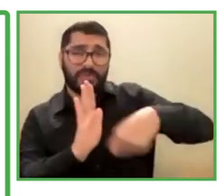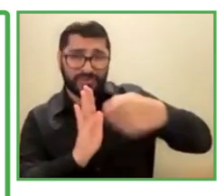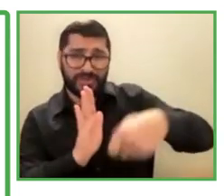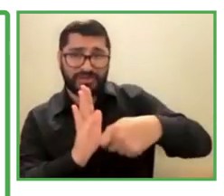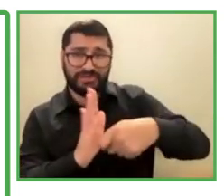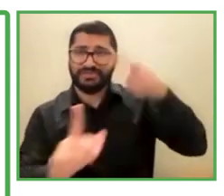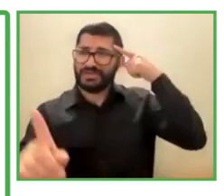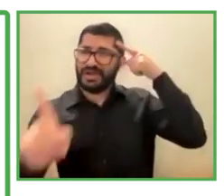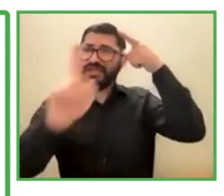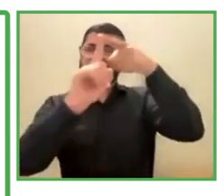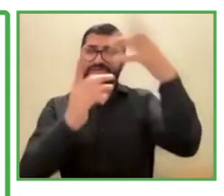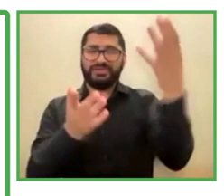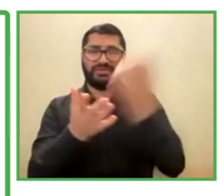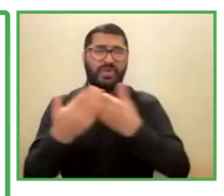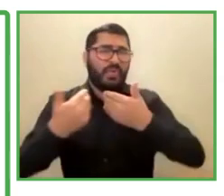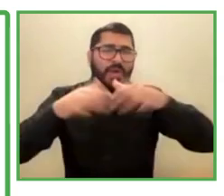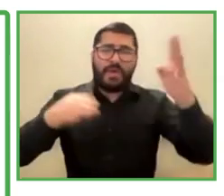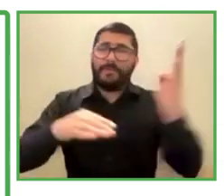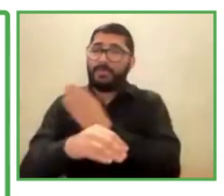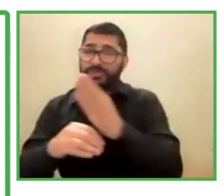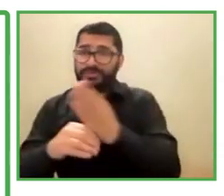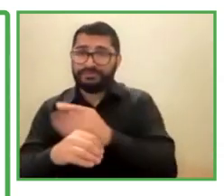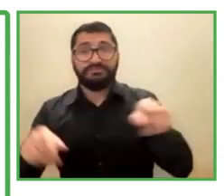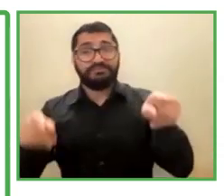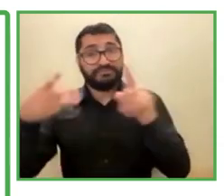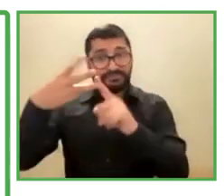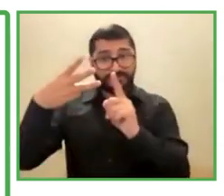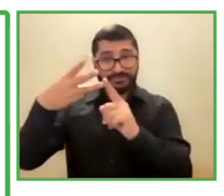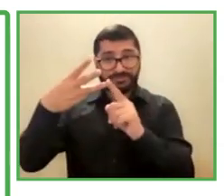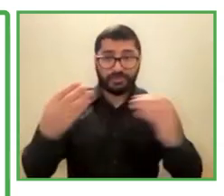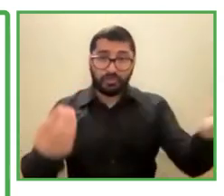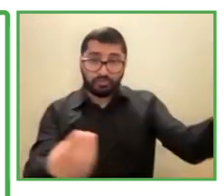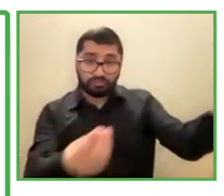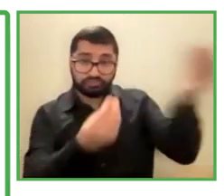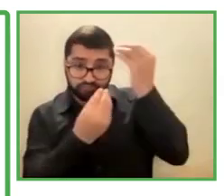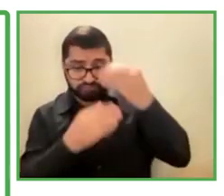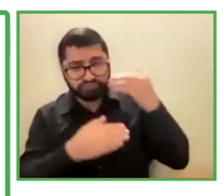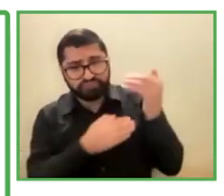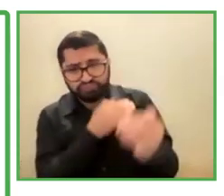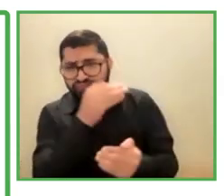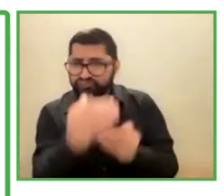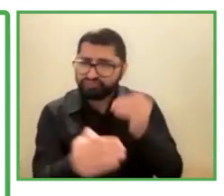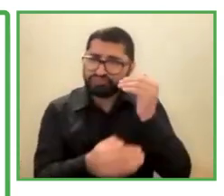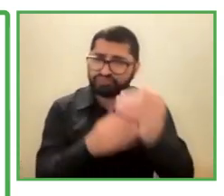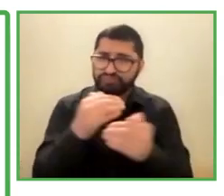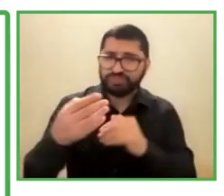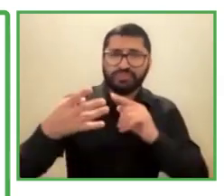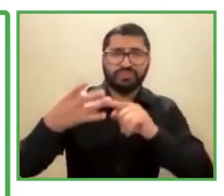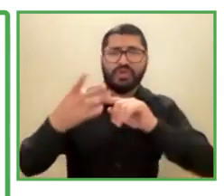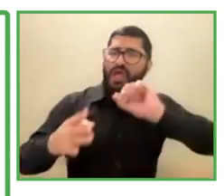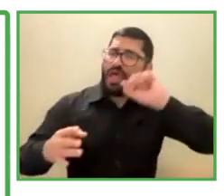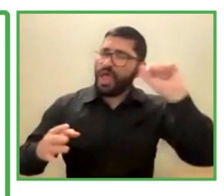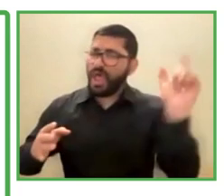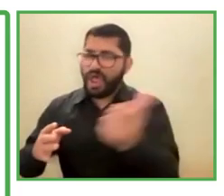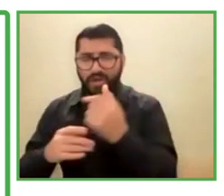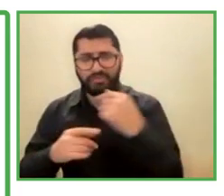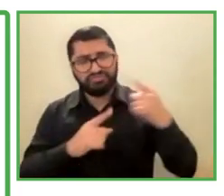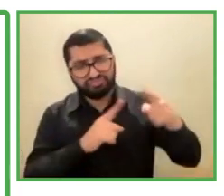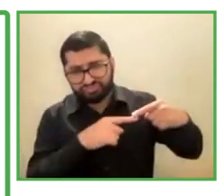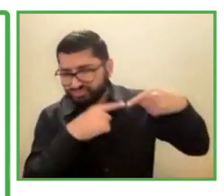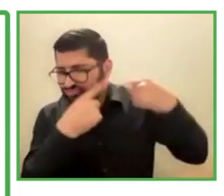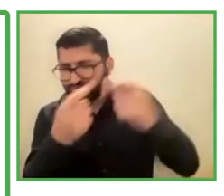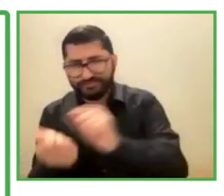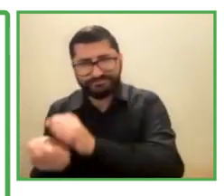of diversity management. It was a continuous learning experience. This is every year we adapt and approve our programs,